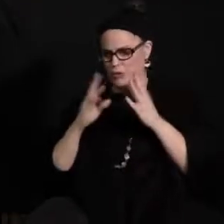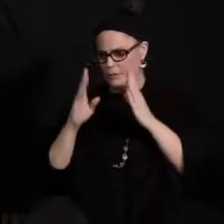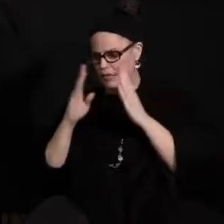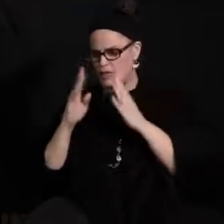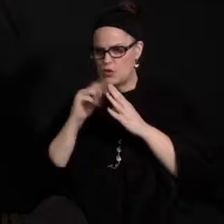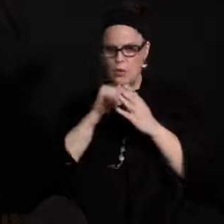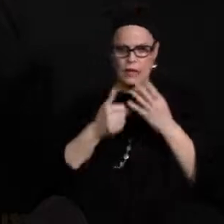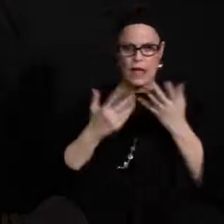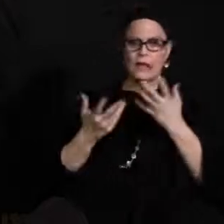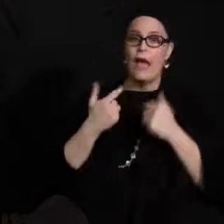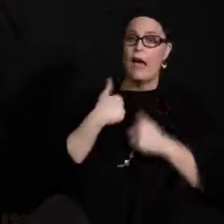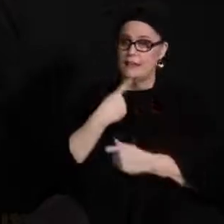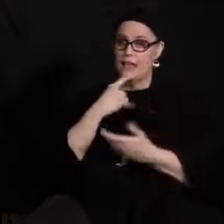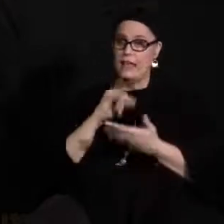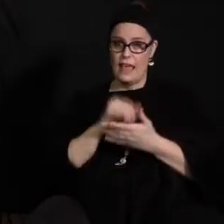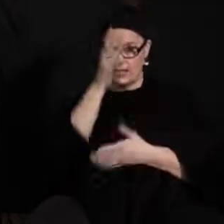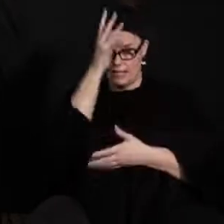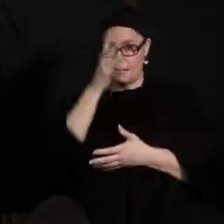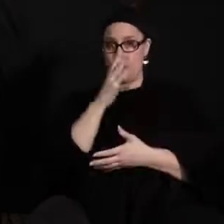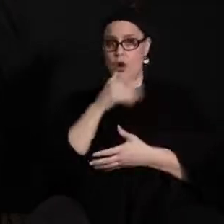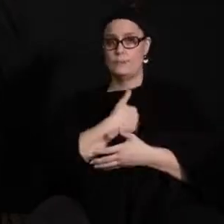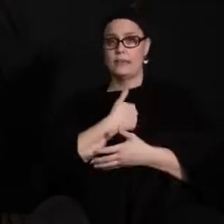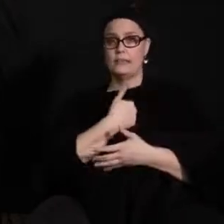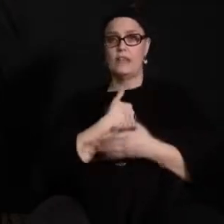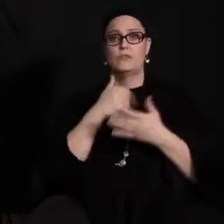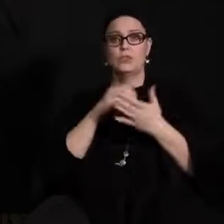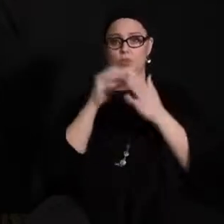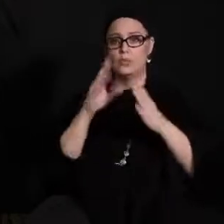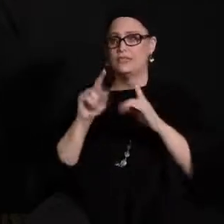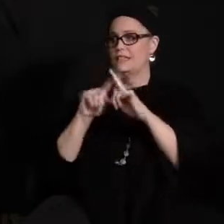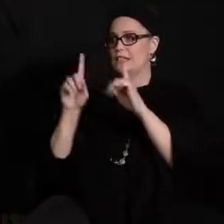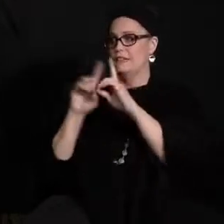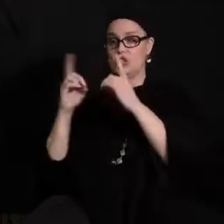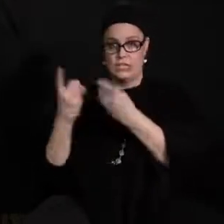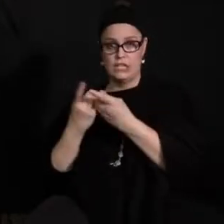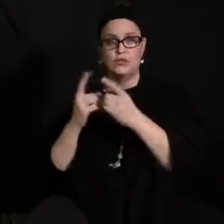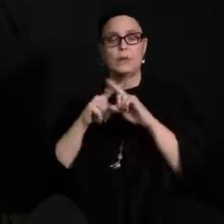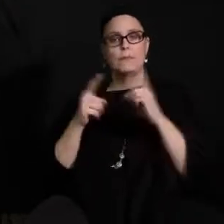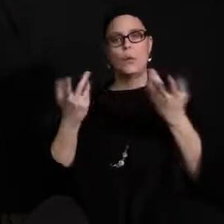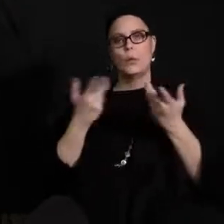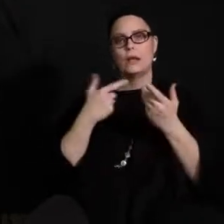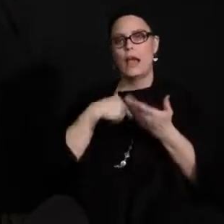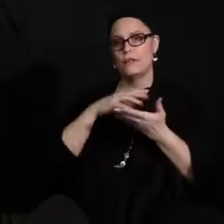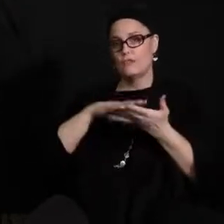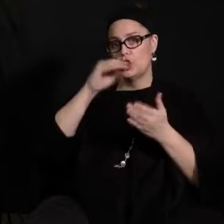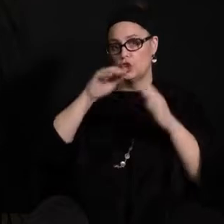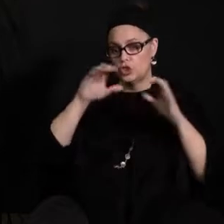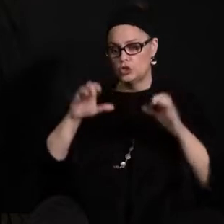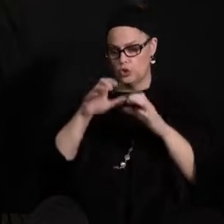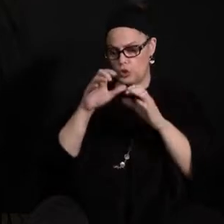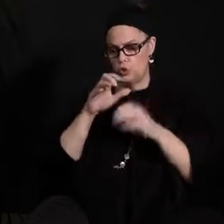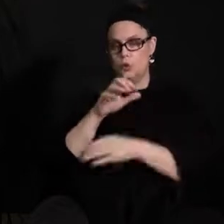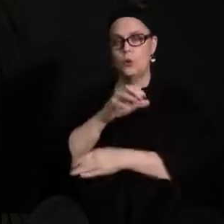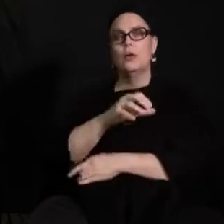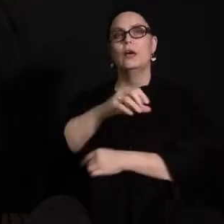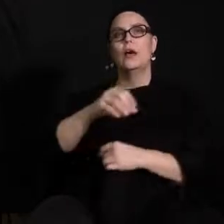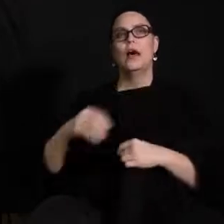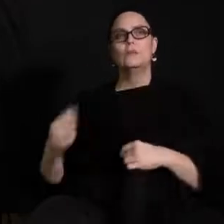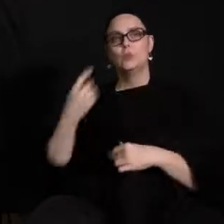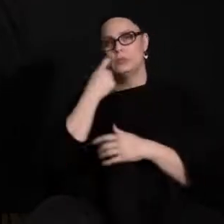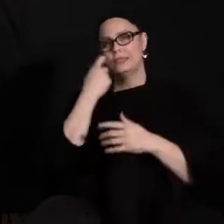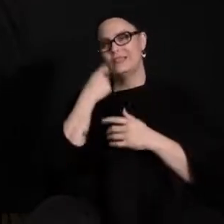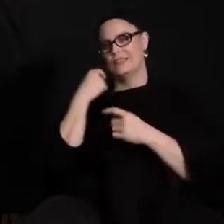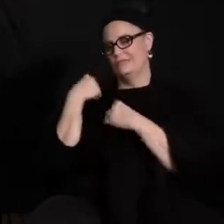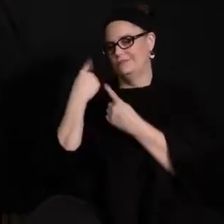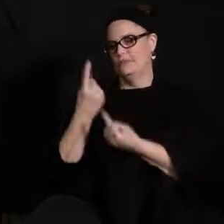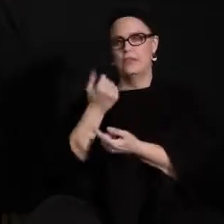I can say that as a parent myself with some students in the secondary in a different district. So what I've learned to do the last few weeks here